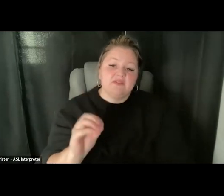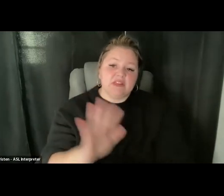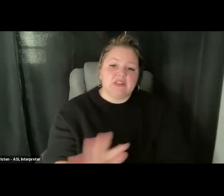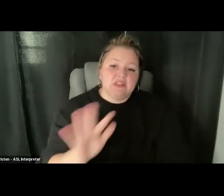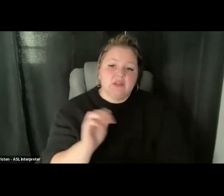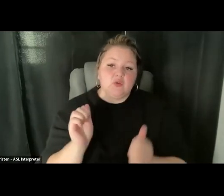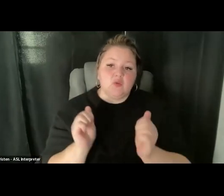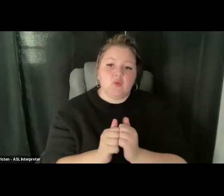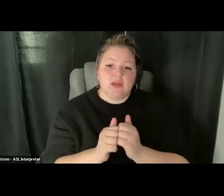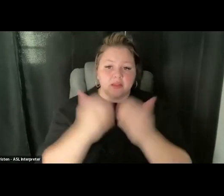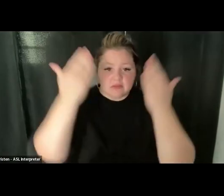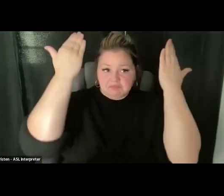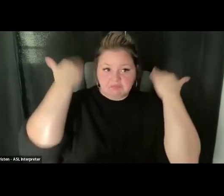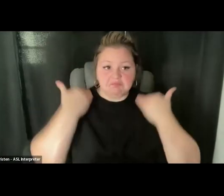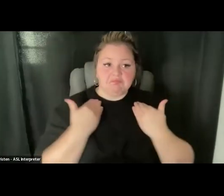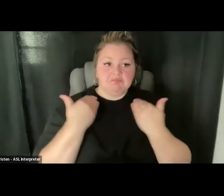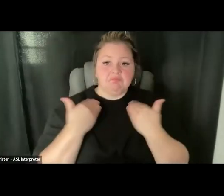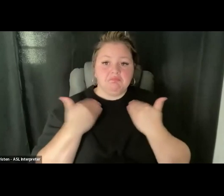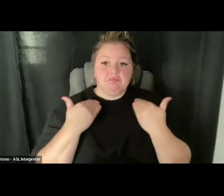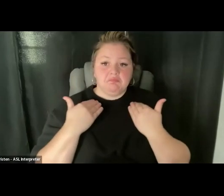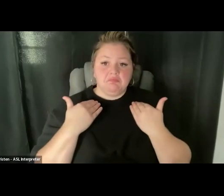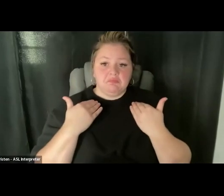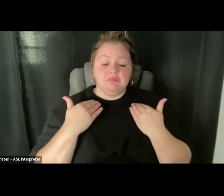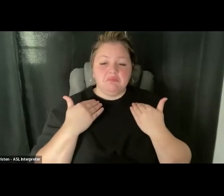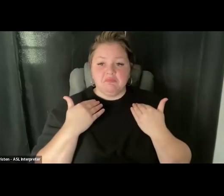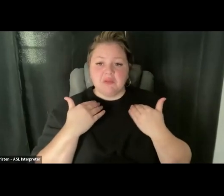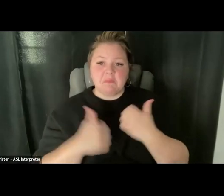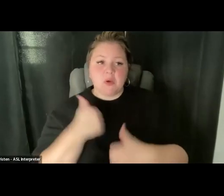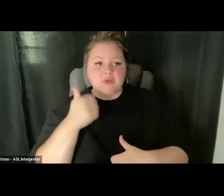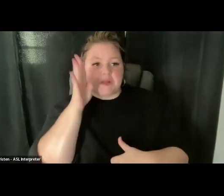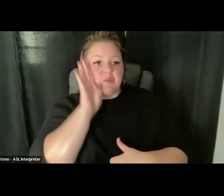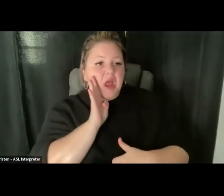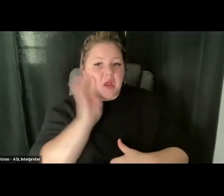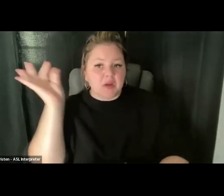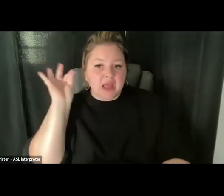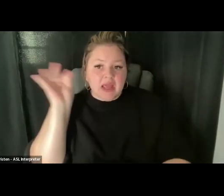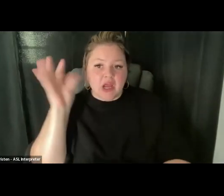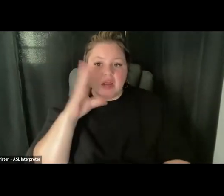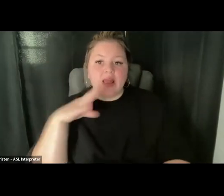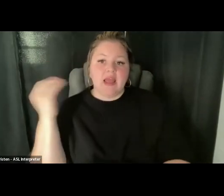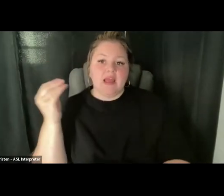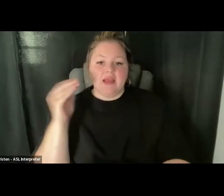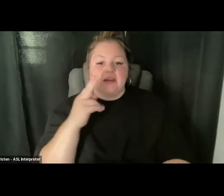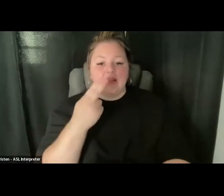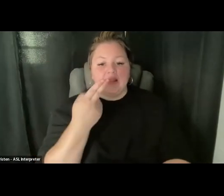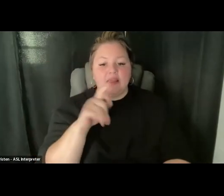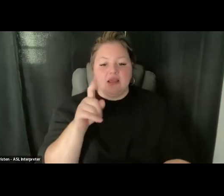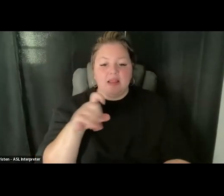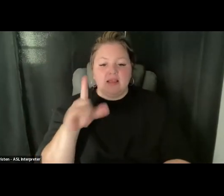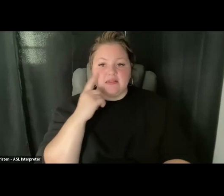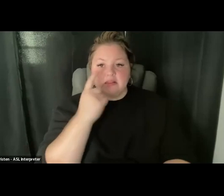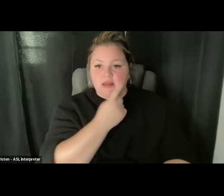a shoulder length, mostly brown hair, um, and hazel eyes. And my pronouns are she, her.